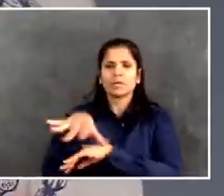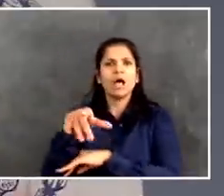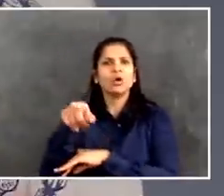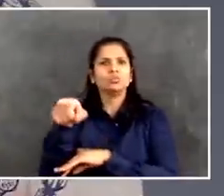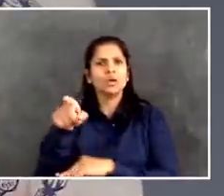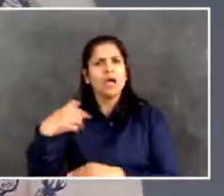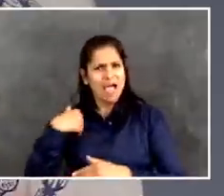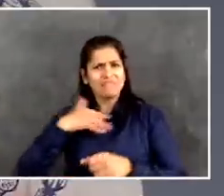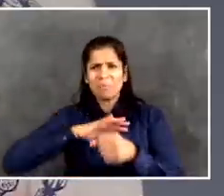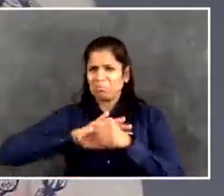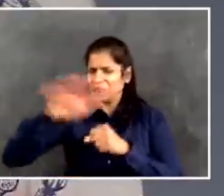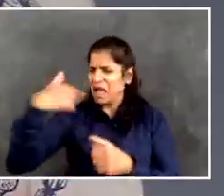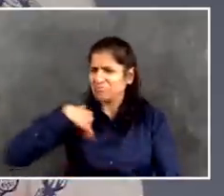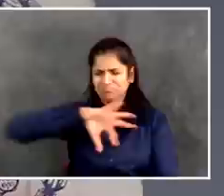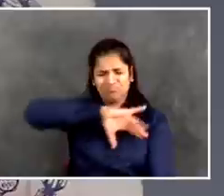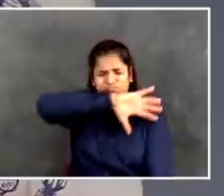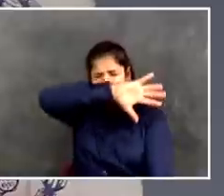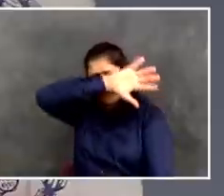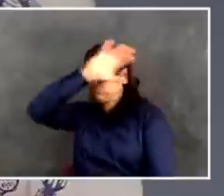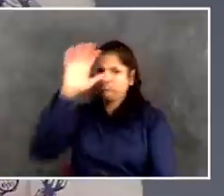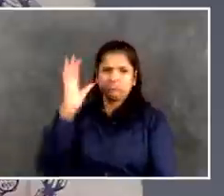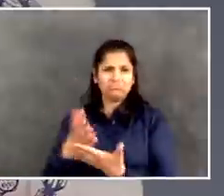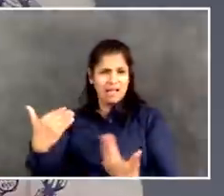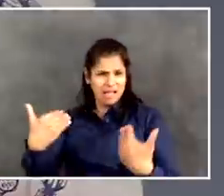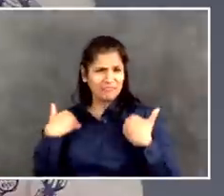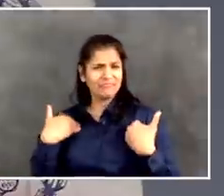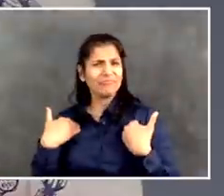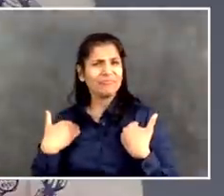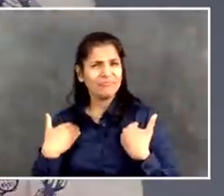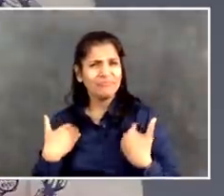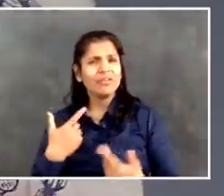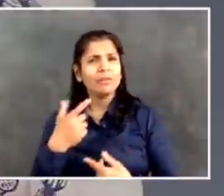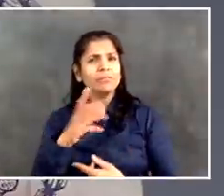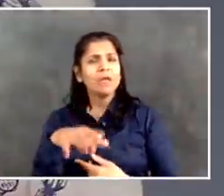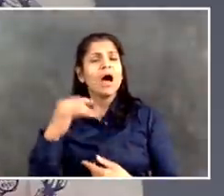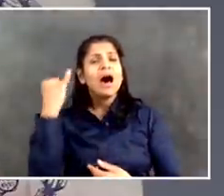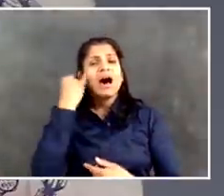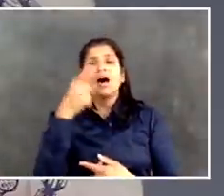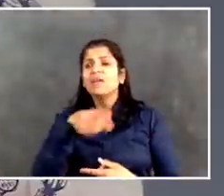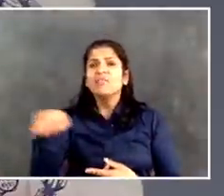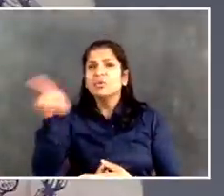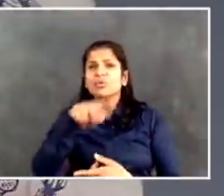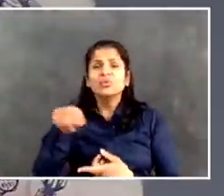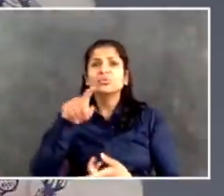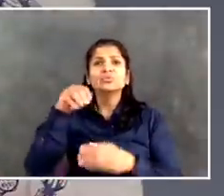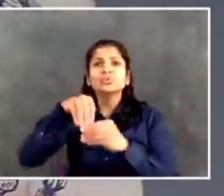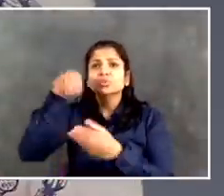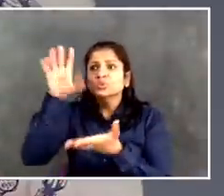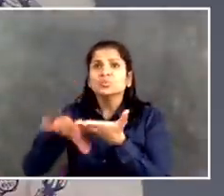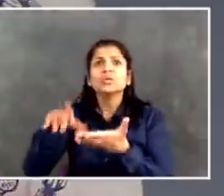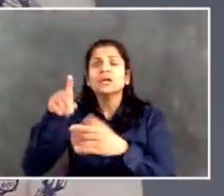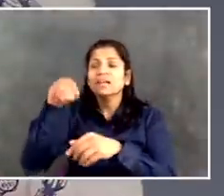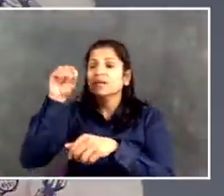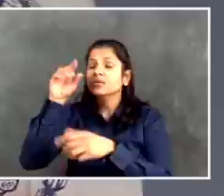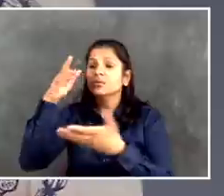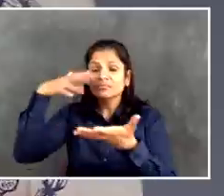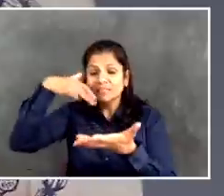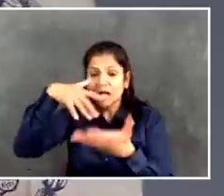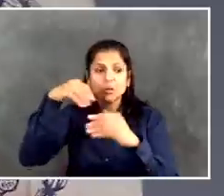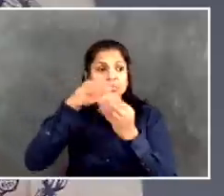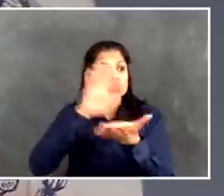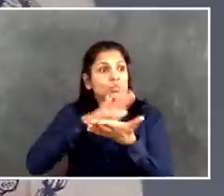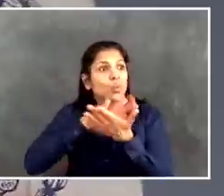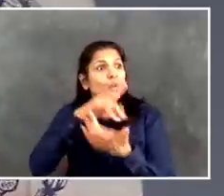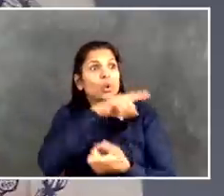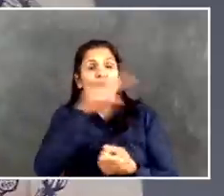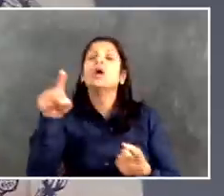We've asked school administrators and teachers to identify any families they think may not have a device and reach out and